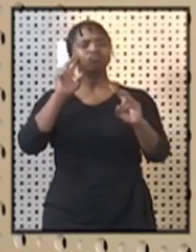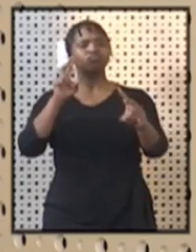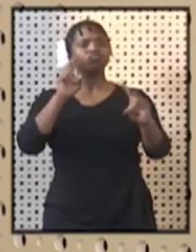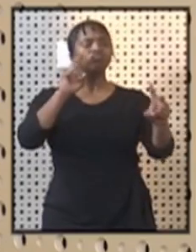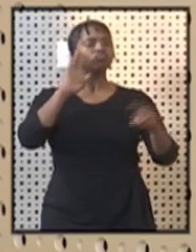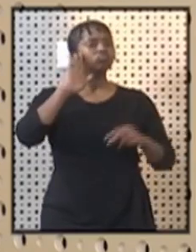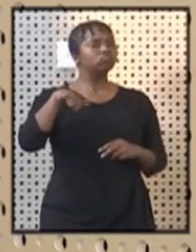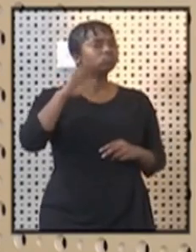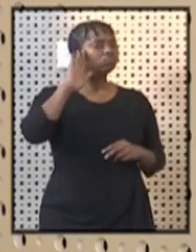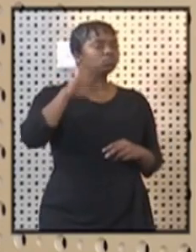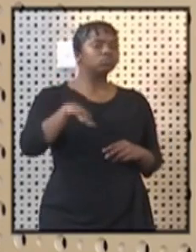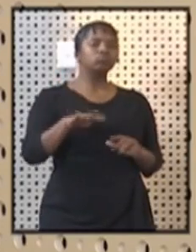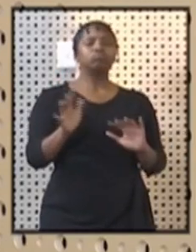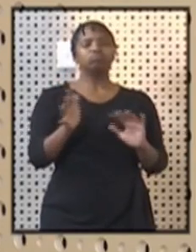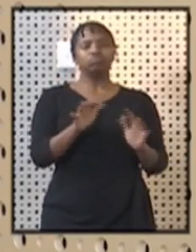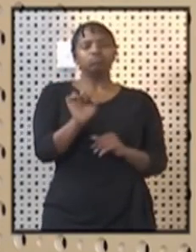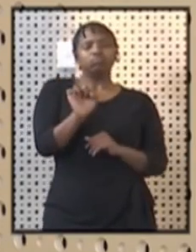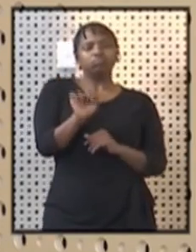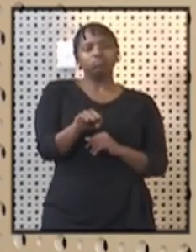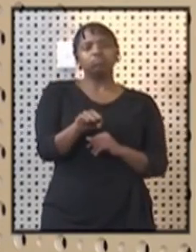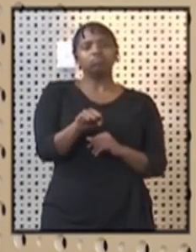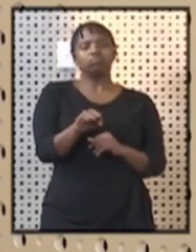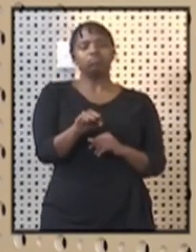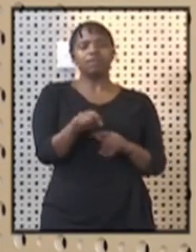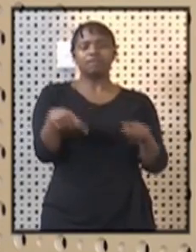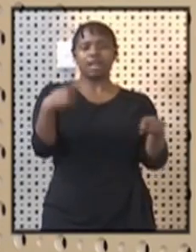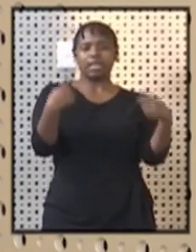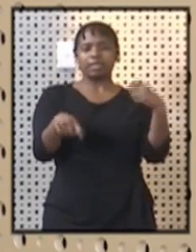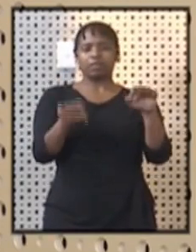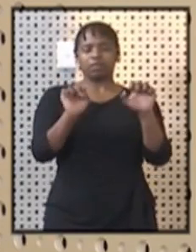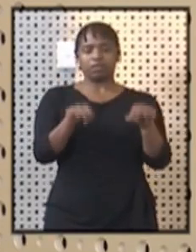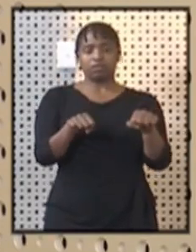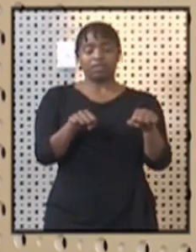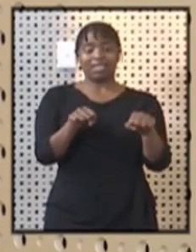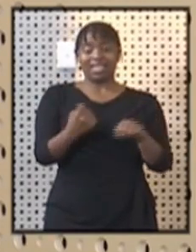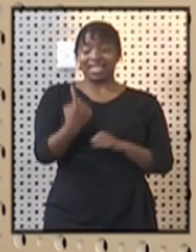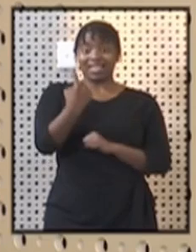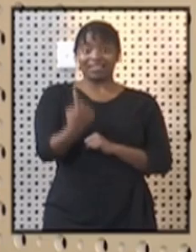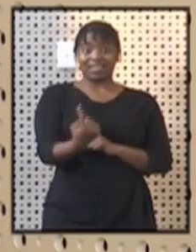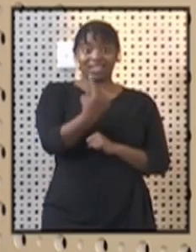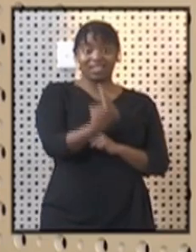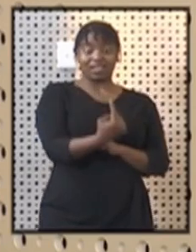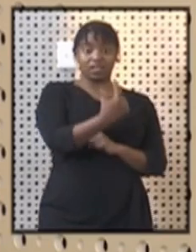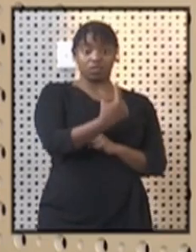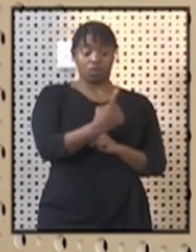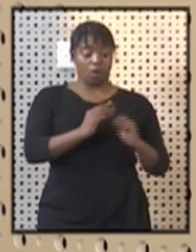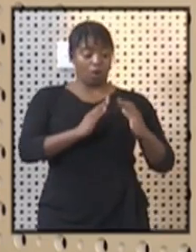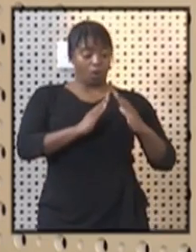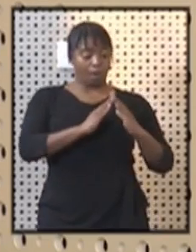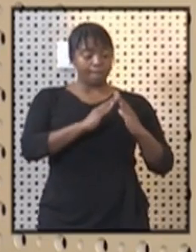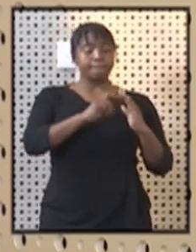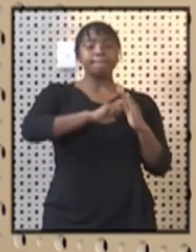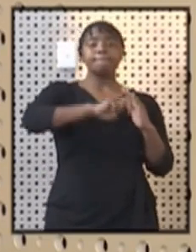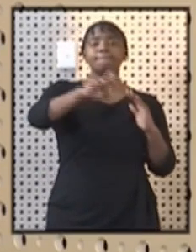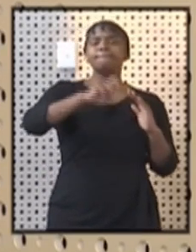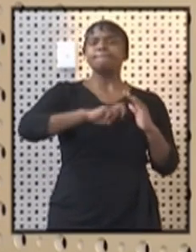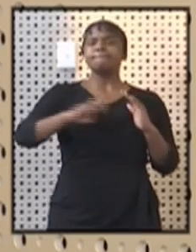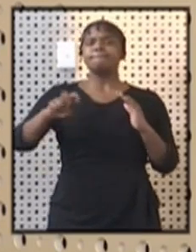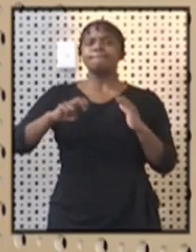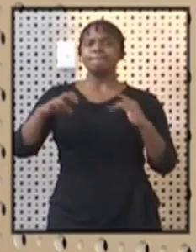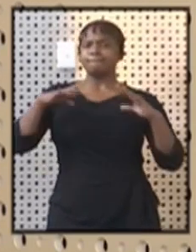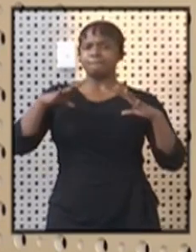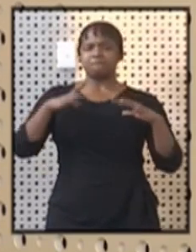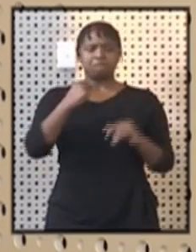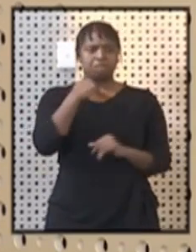to ease the restriction around leisure travel. Currently, individuals are not allowed to leave their homes for leisure purposes.